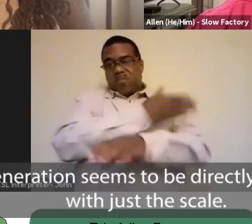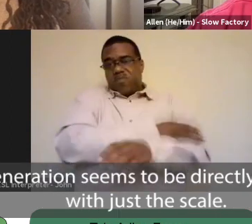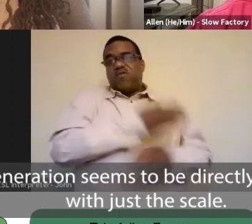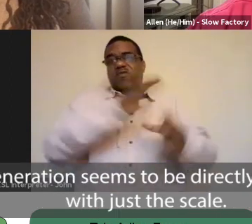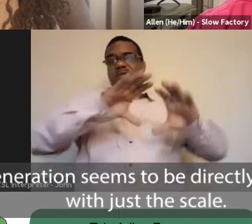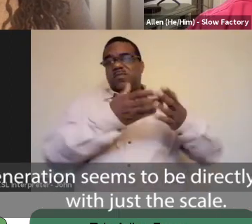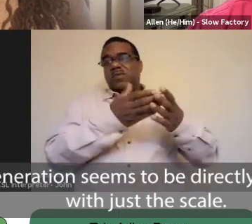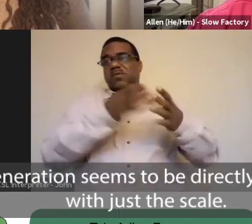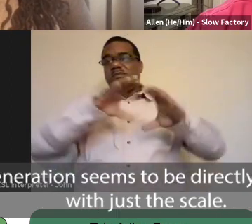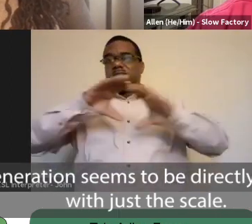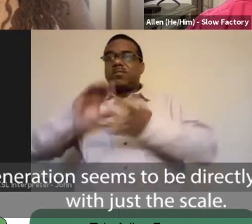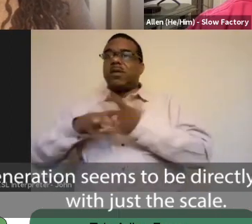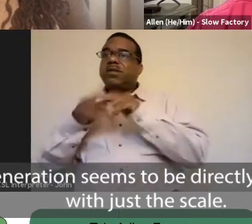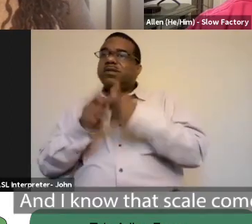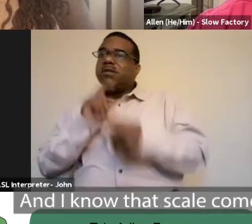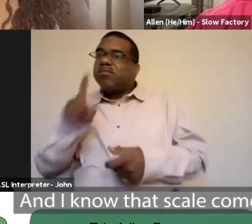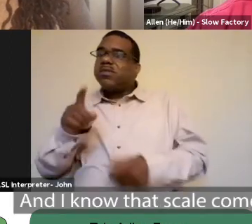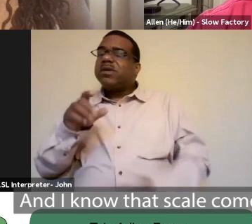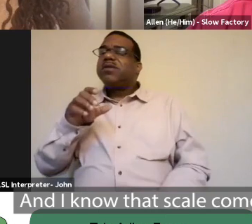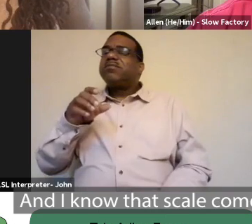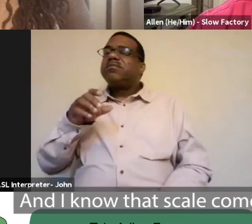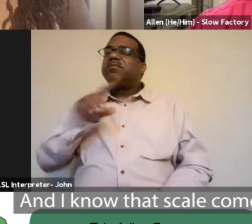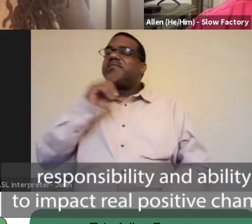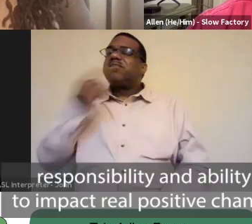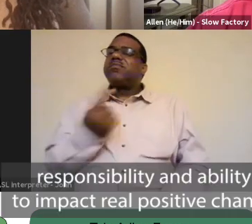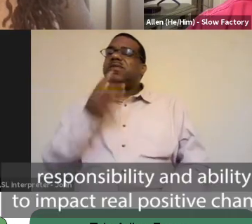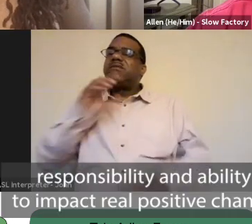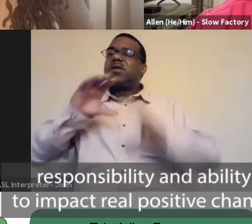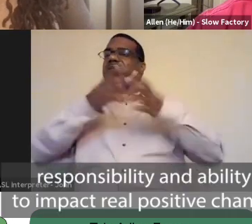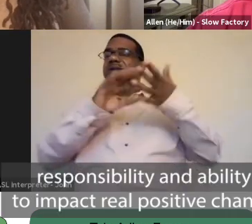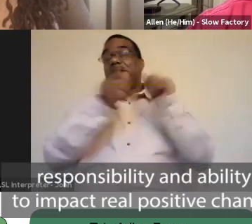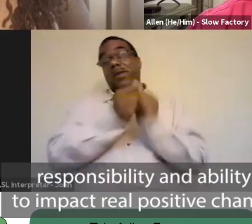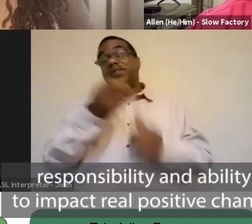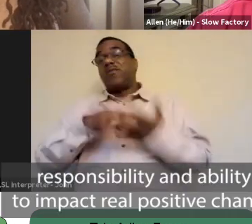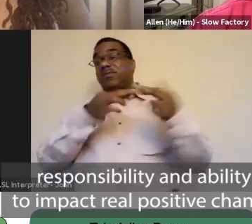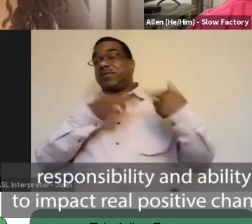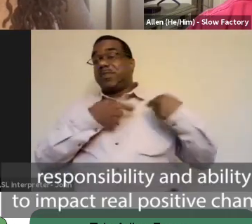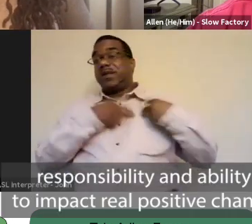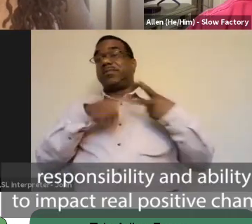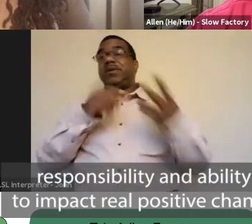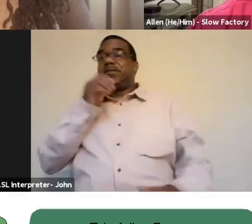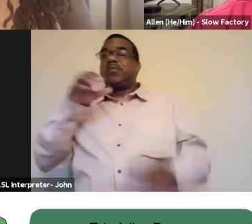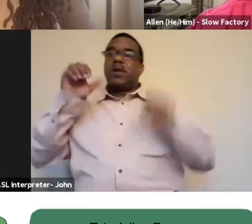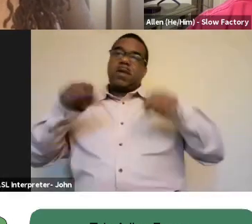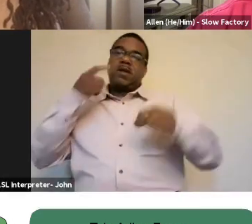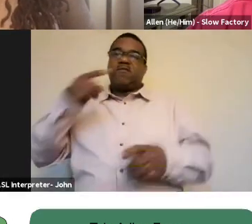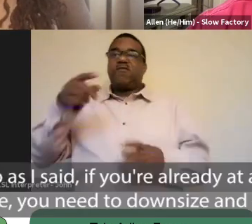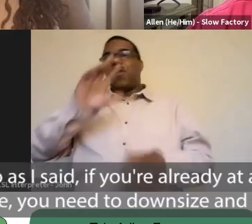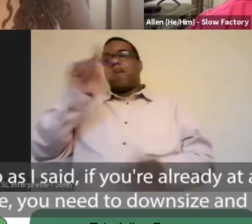directly at odds with just the scale, and I know that scale comes responsibility and ability to impact real positive change.